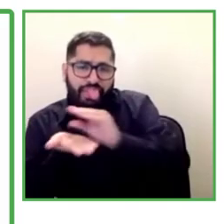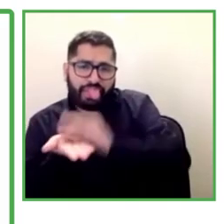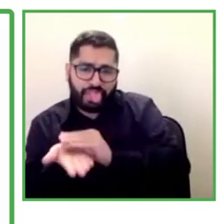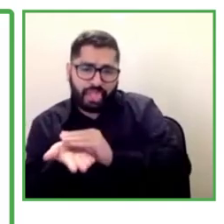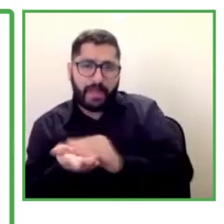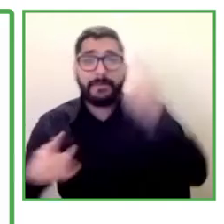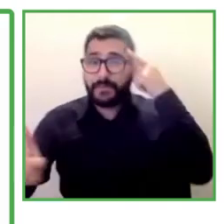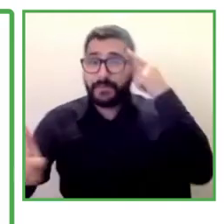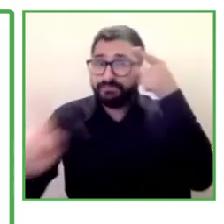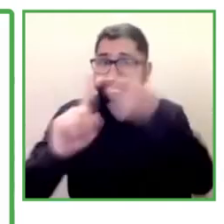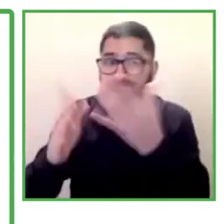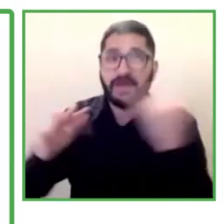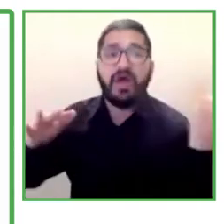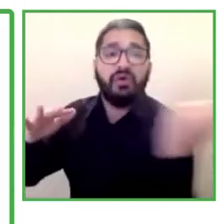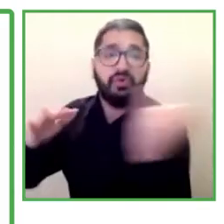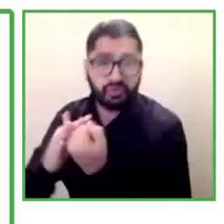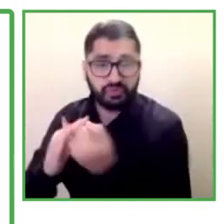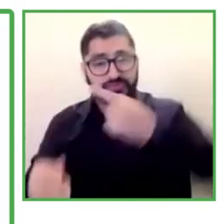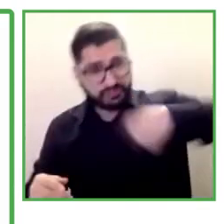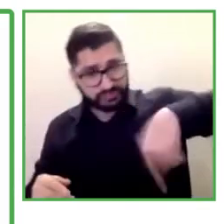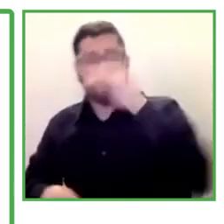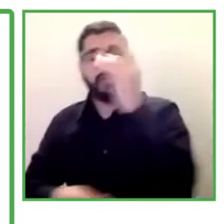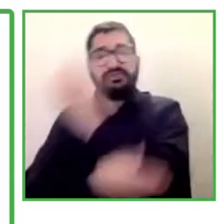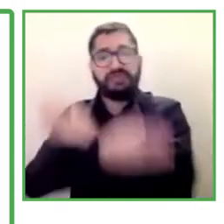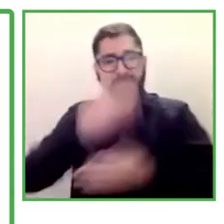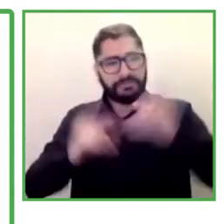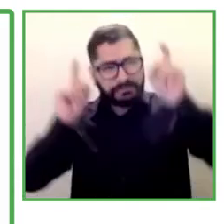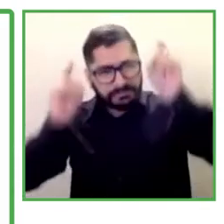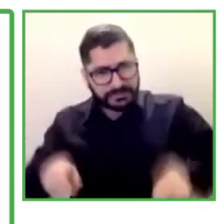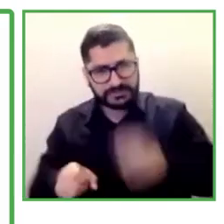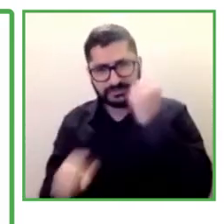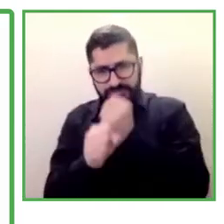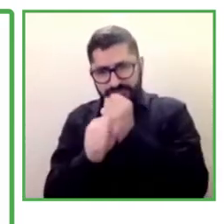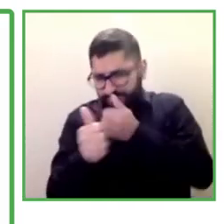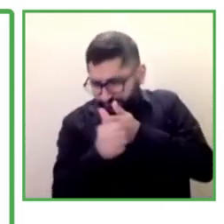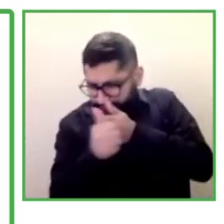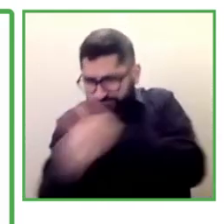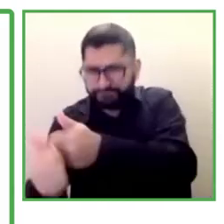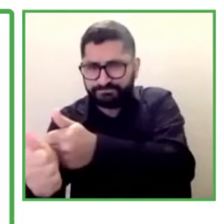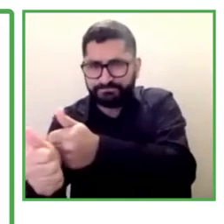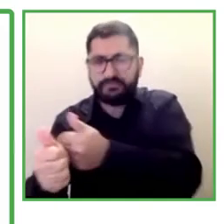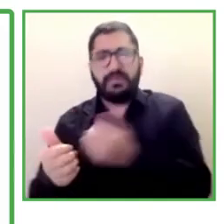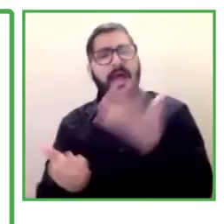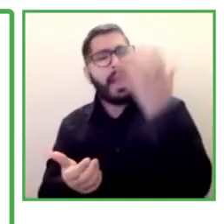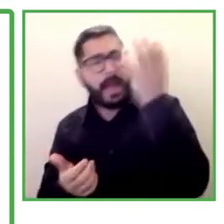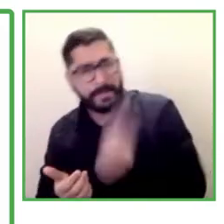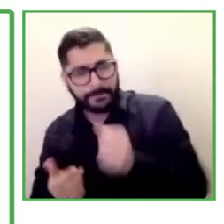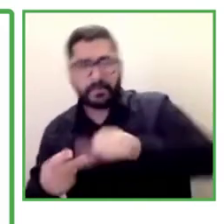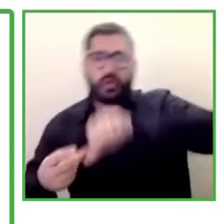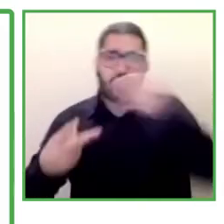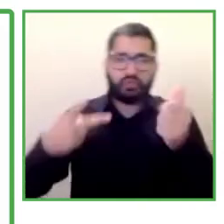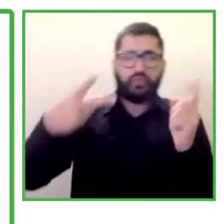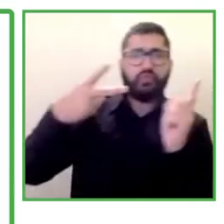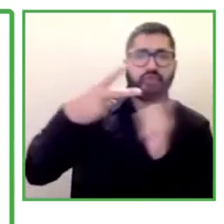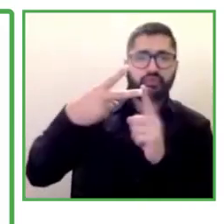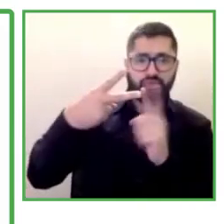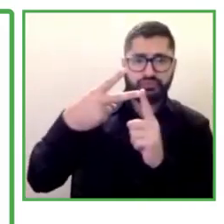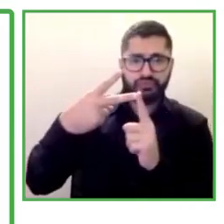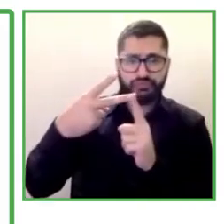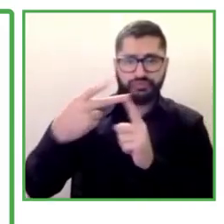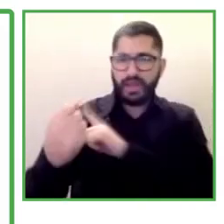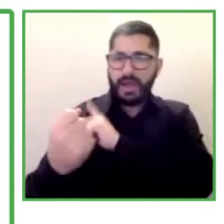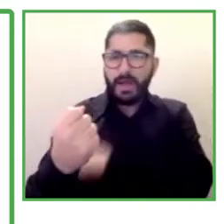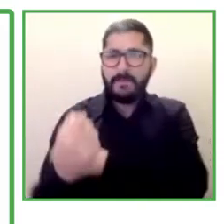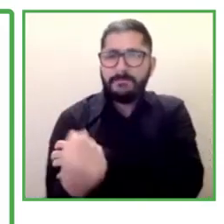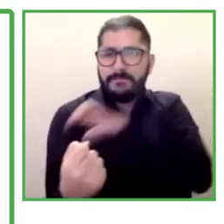we need to work not only on the development of new skills, but also in improving the offer. And we are going